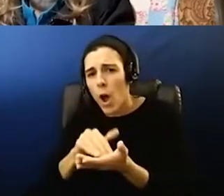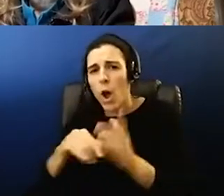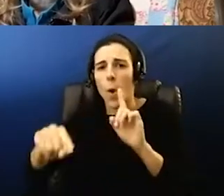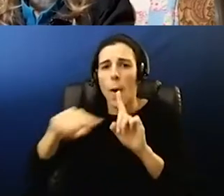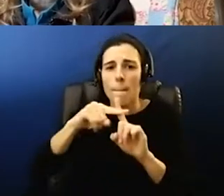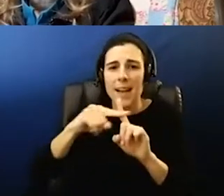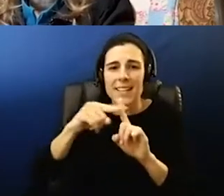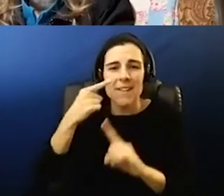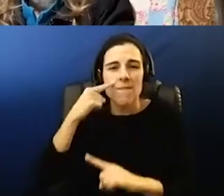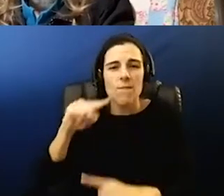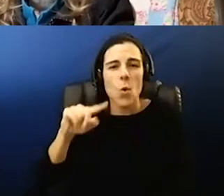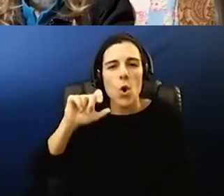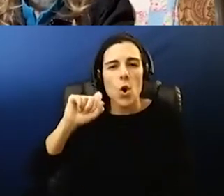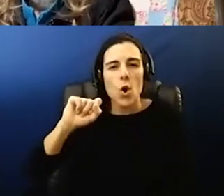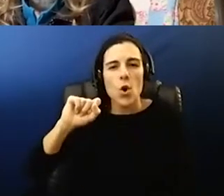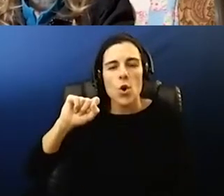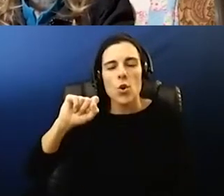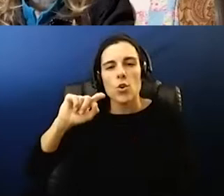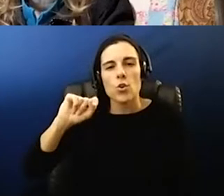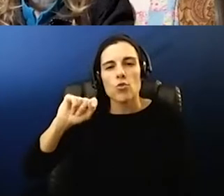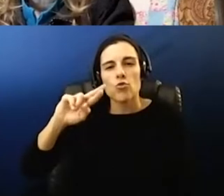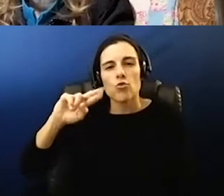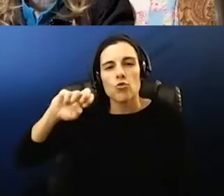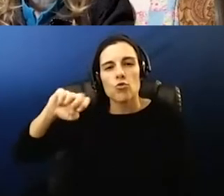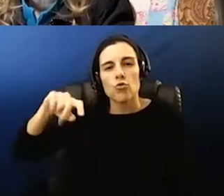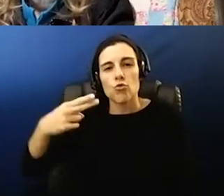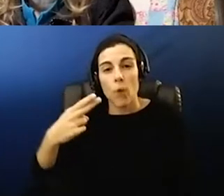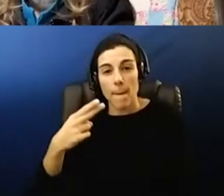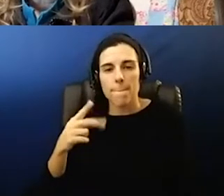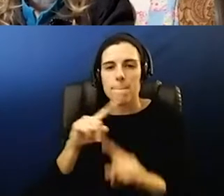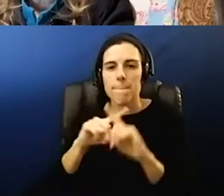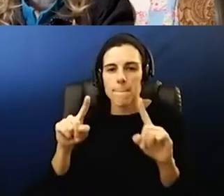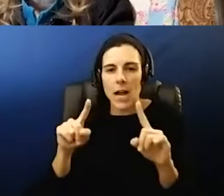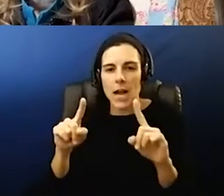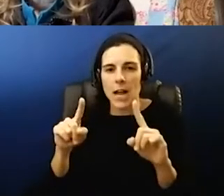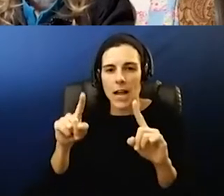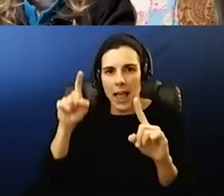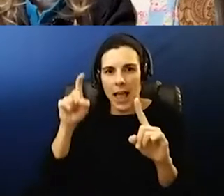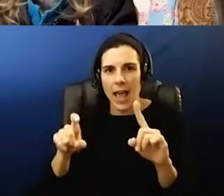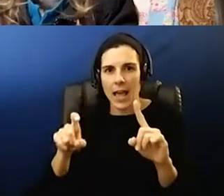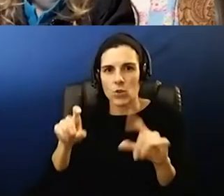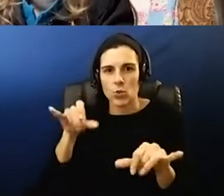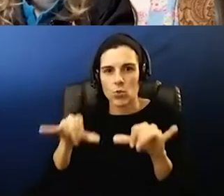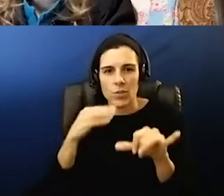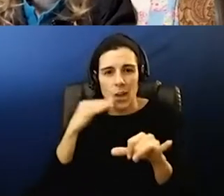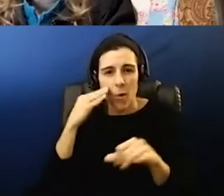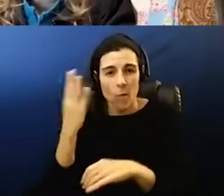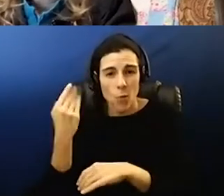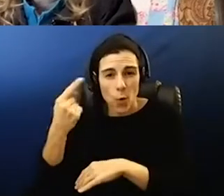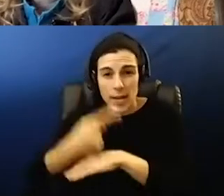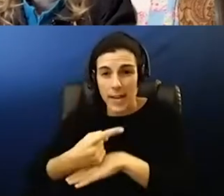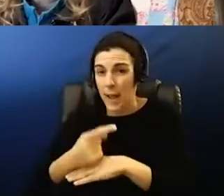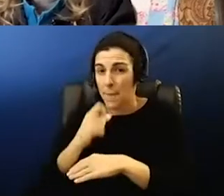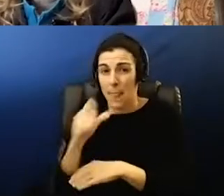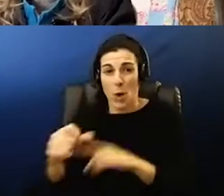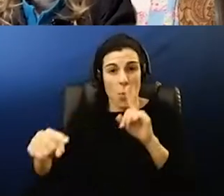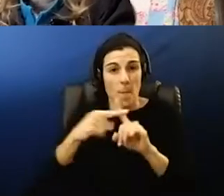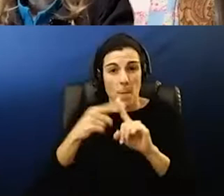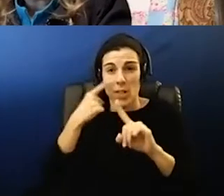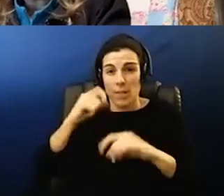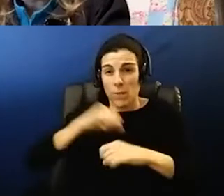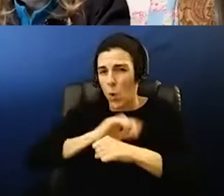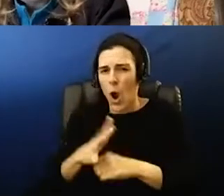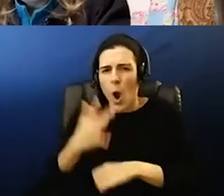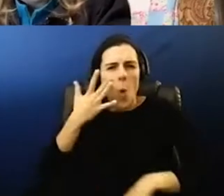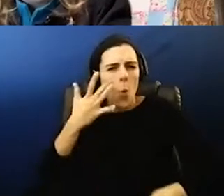strep negative for covid but still had to self-quarantine for 14 days um is that sharon or brandy can you speak to why that might have been the